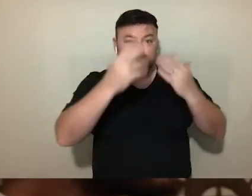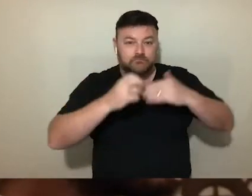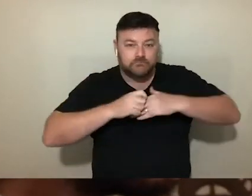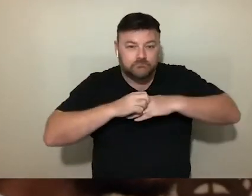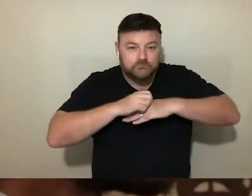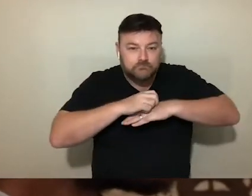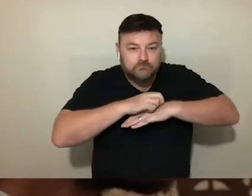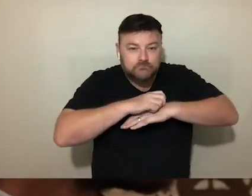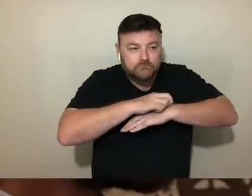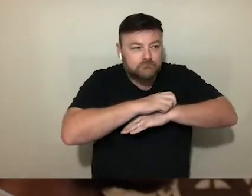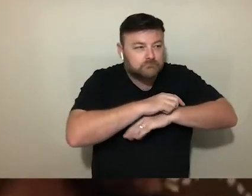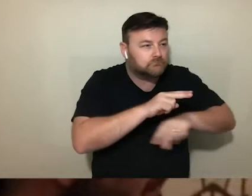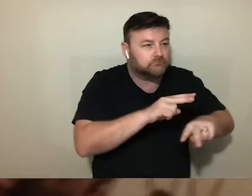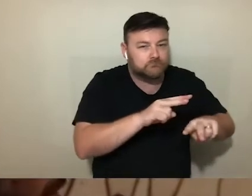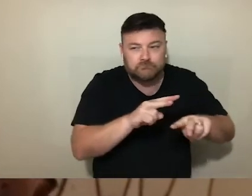the next to barbecue.